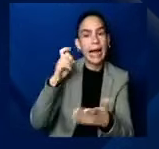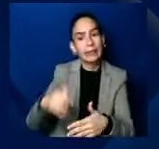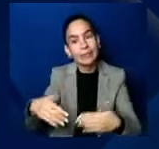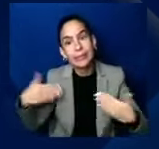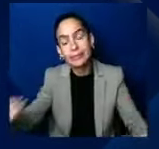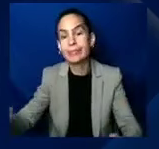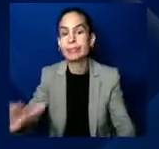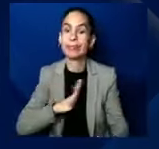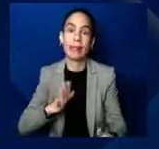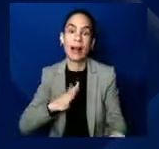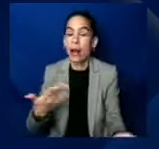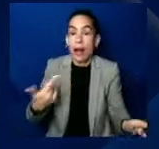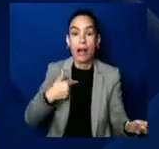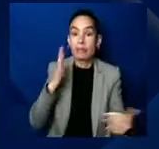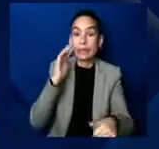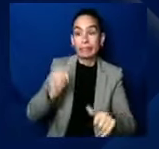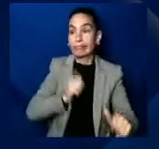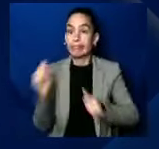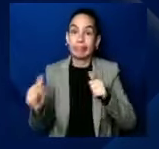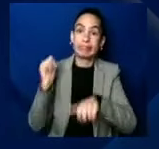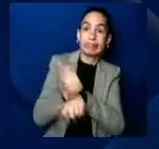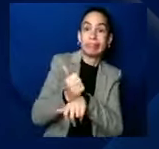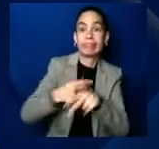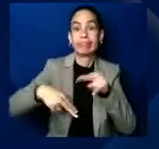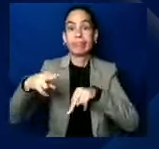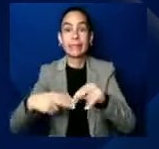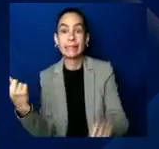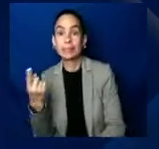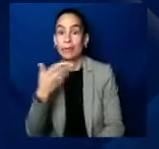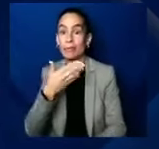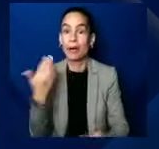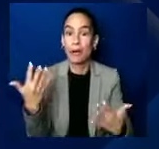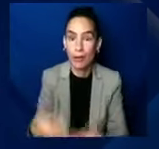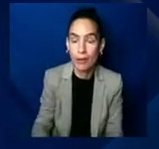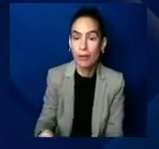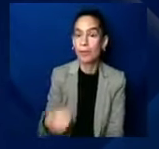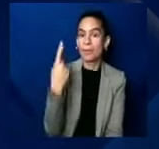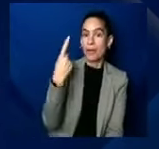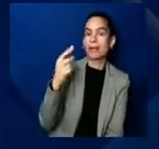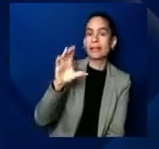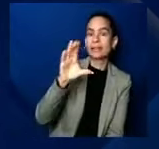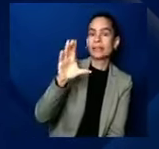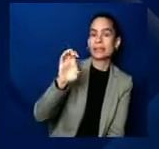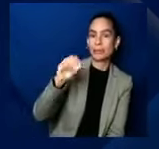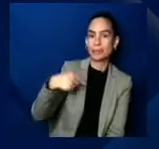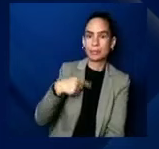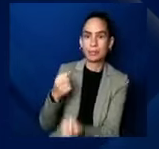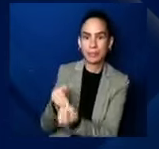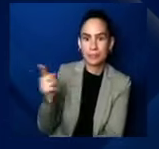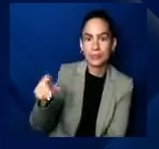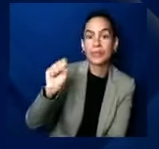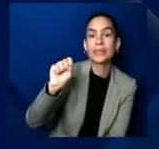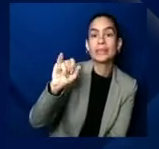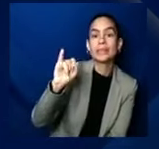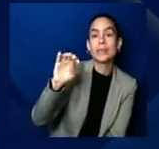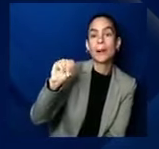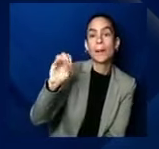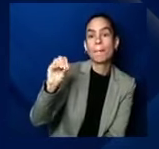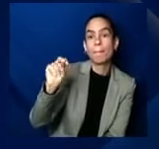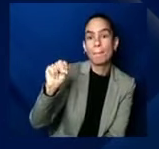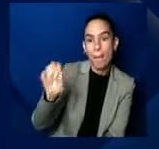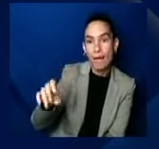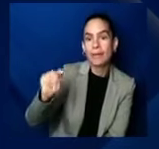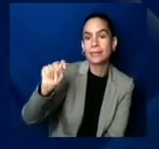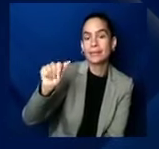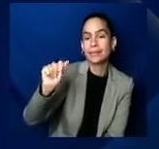Um, and this was the case of one CEO we backed, uh, named Simone Tate who said, I'm going to build, it's called poppy seed health because of